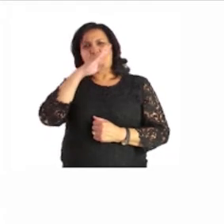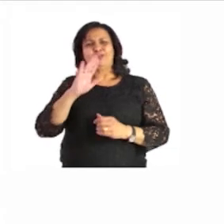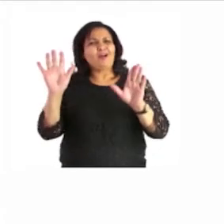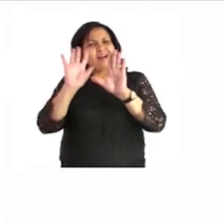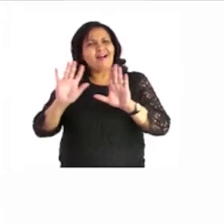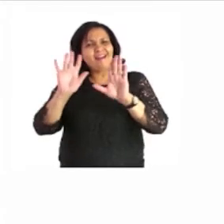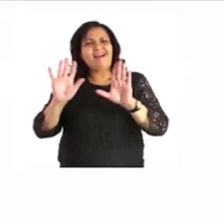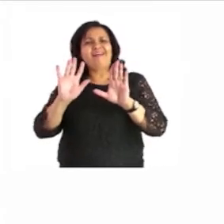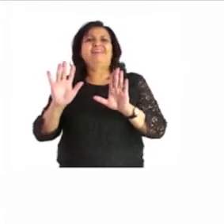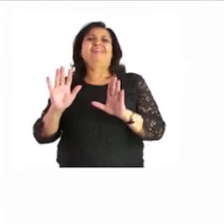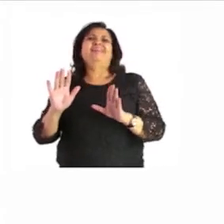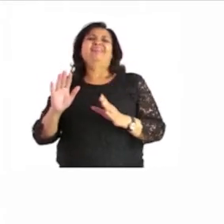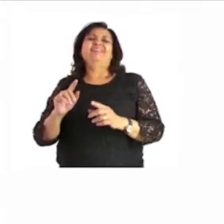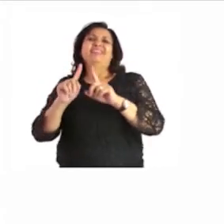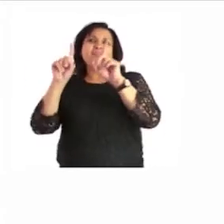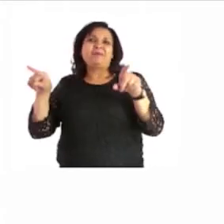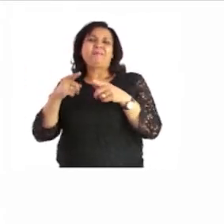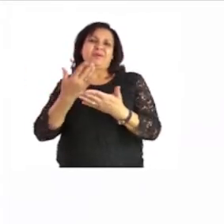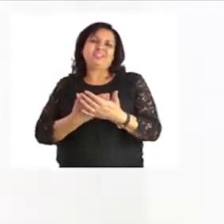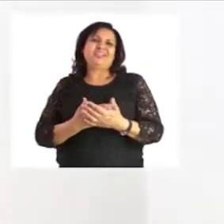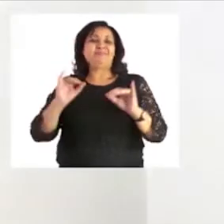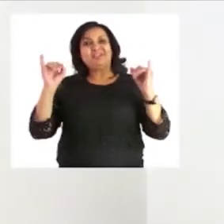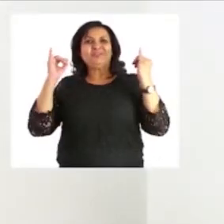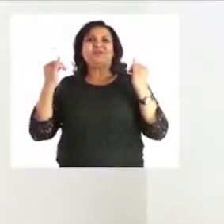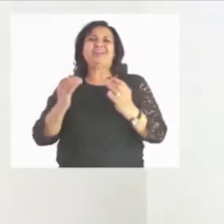hope you will enjoy this exercise